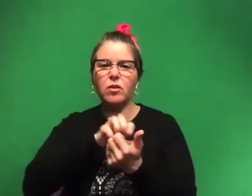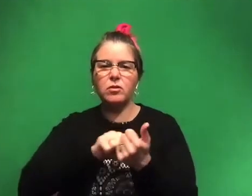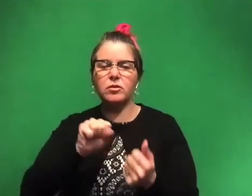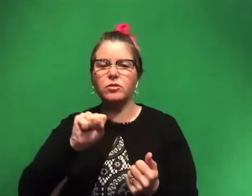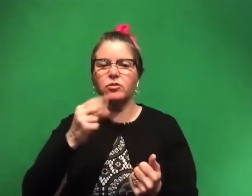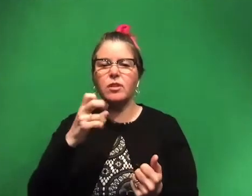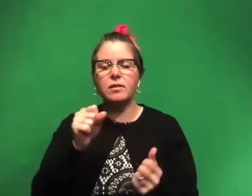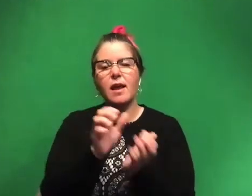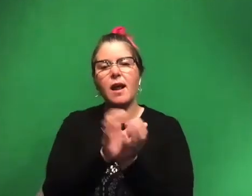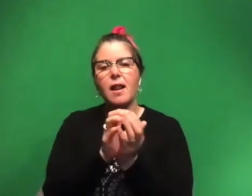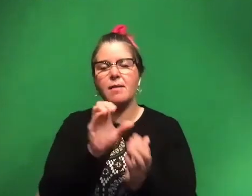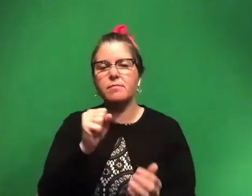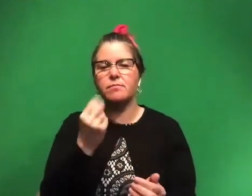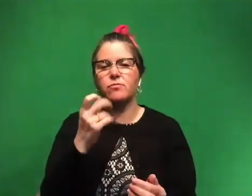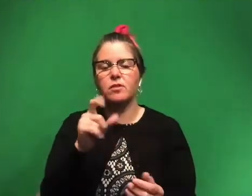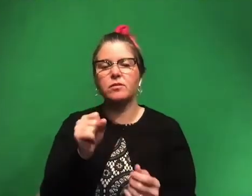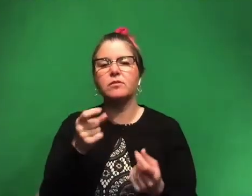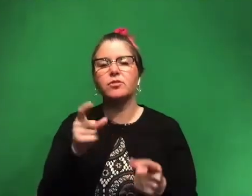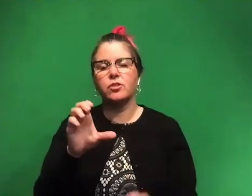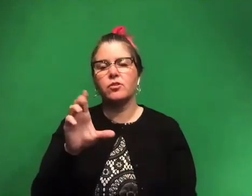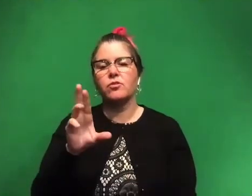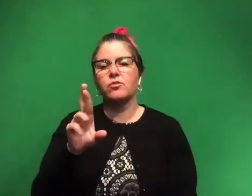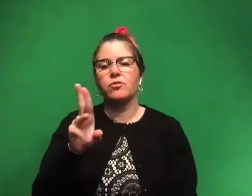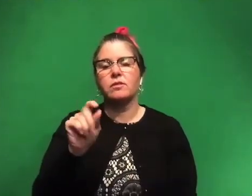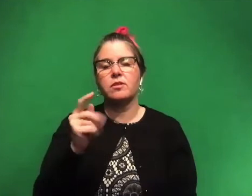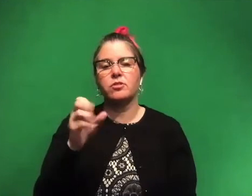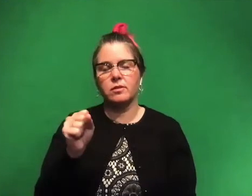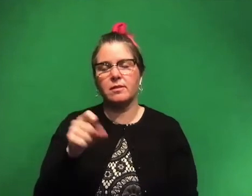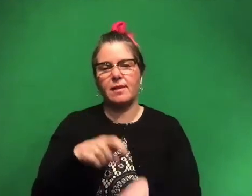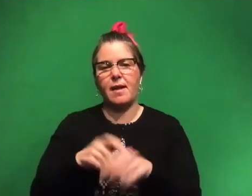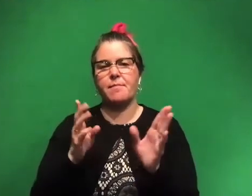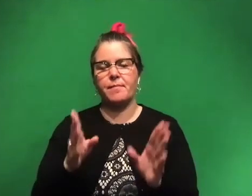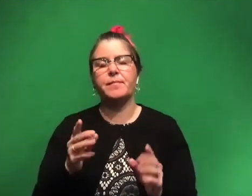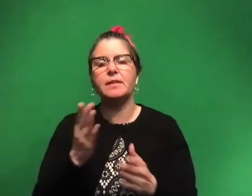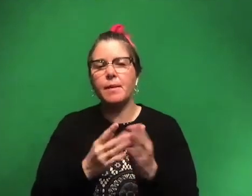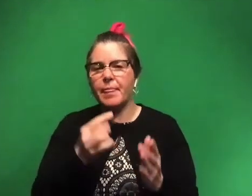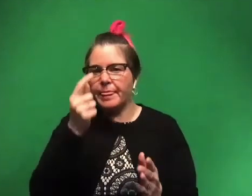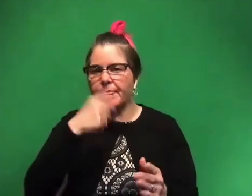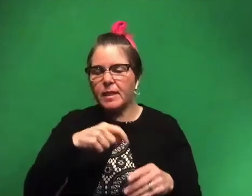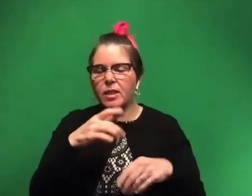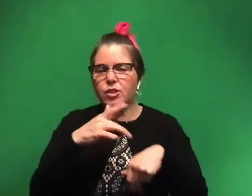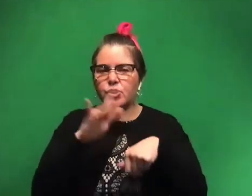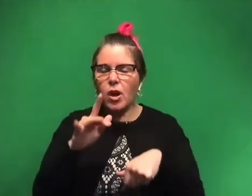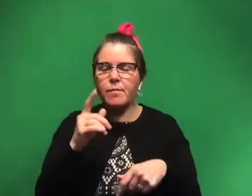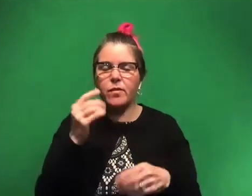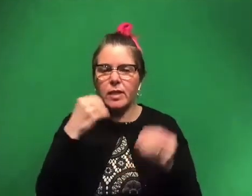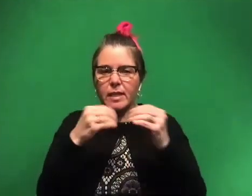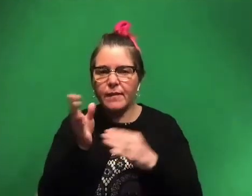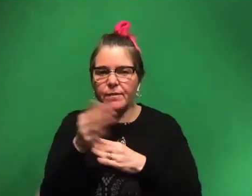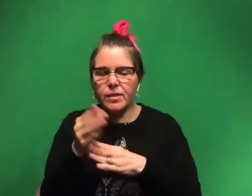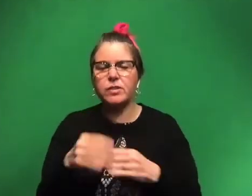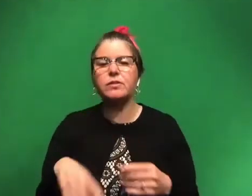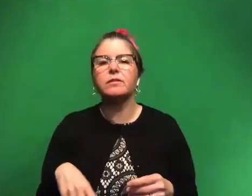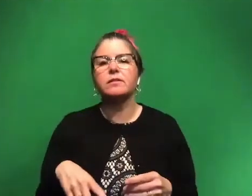clam shells, during the Cretaceous period. Some of them had really thin, sharp teeth for eating fish and faster